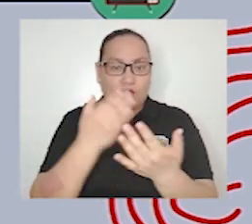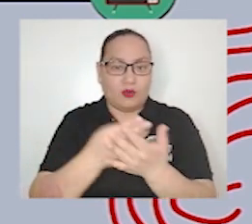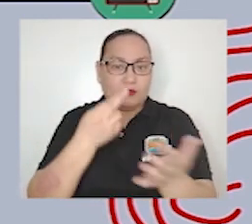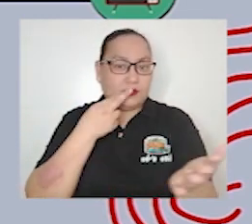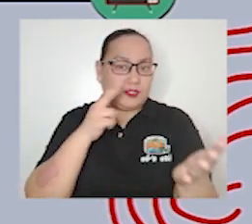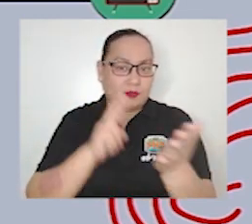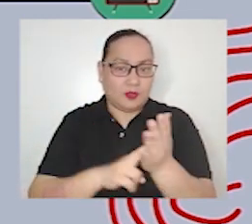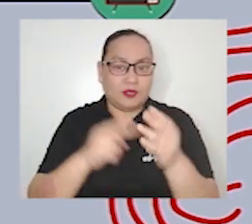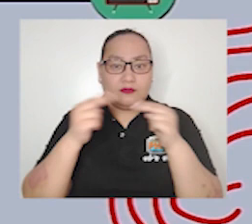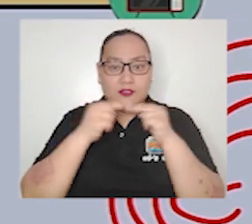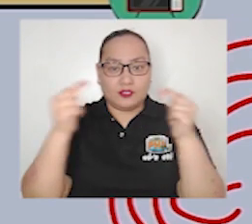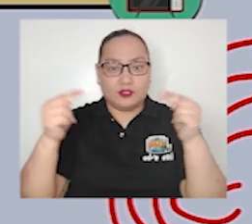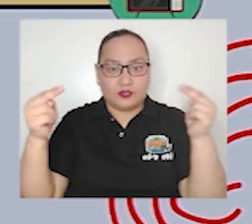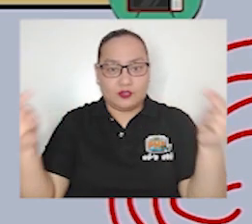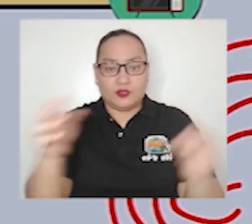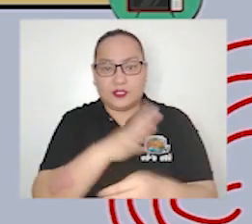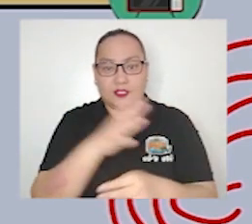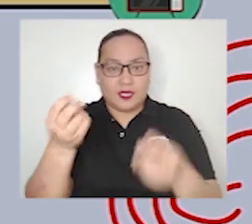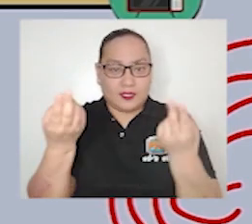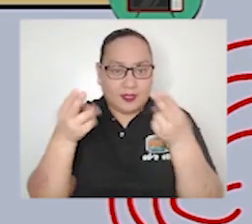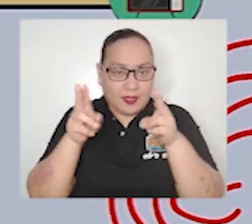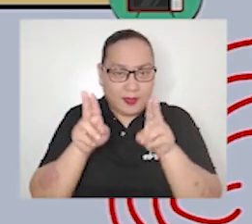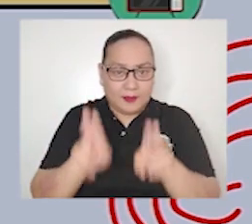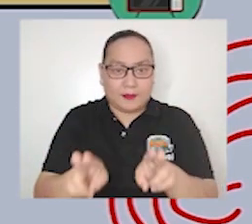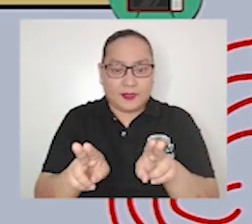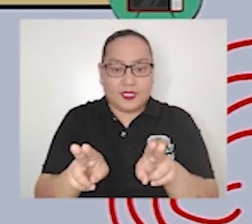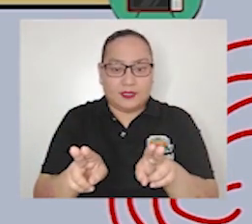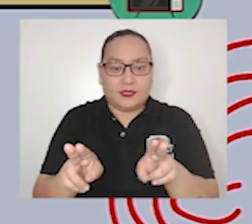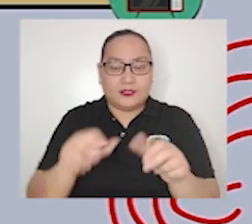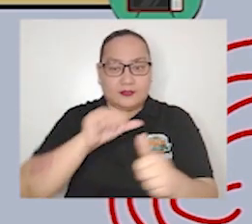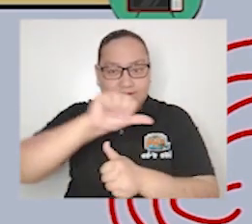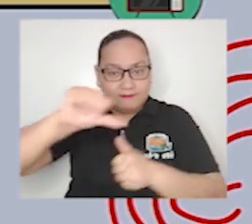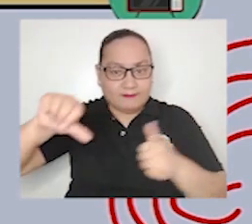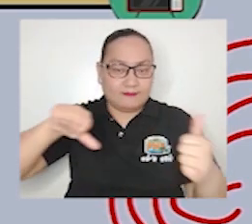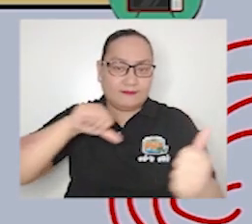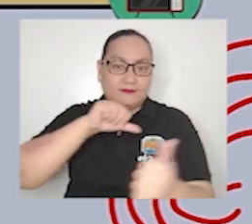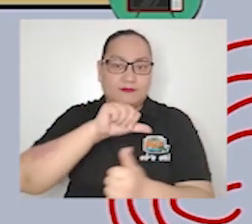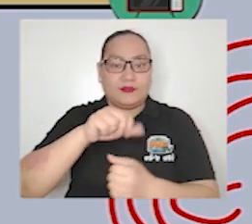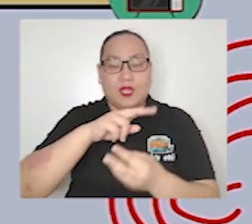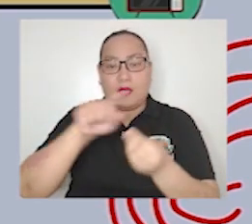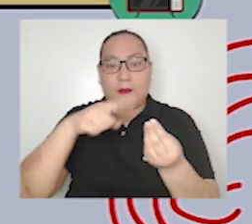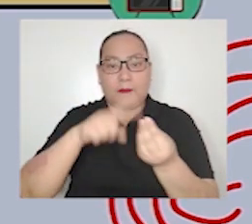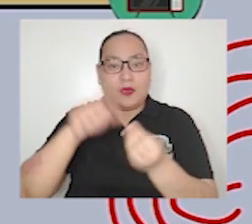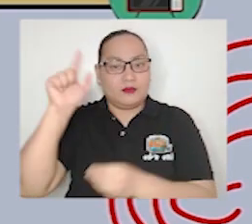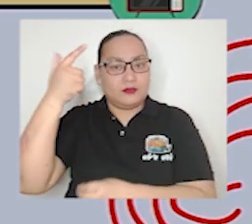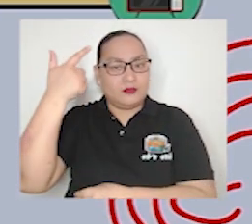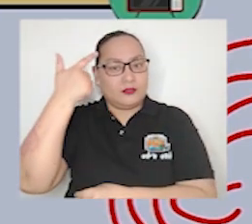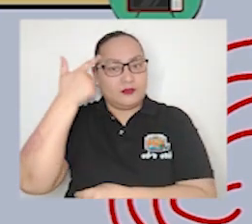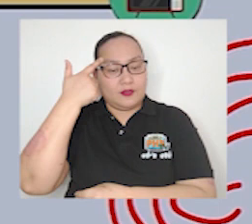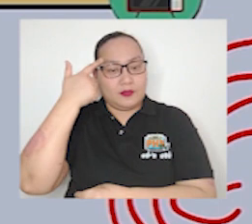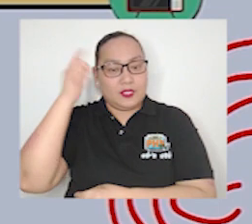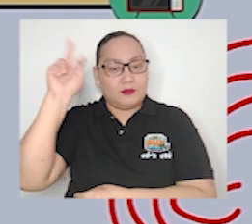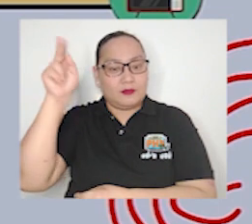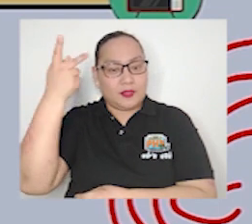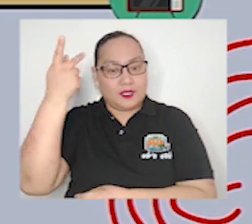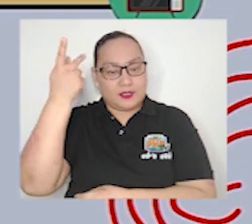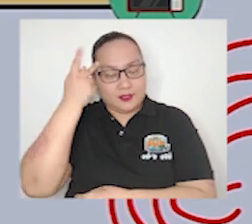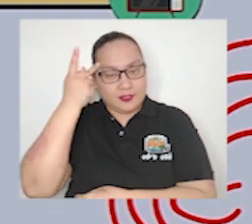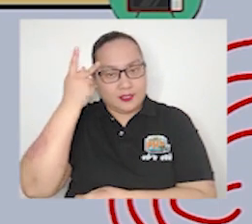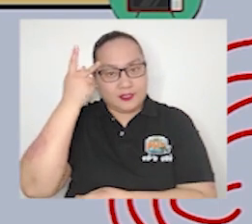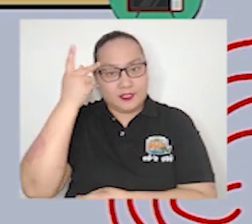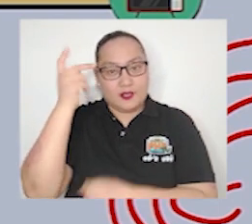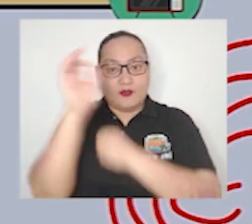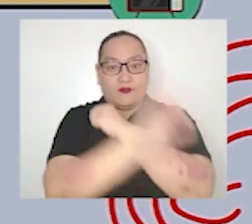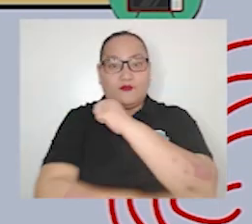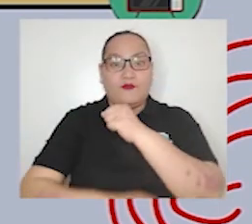revolving around the government politics foreign affairs weather accidents